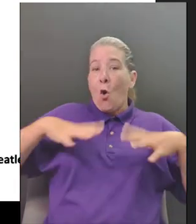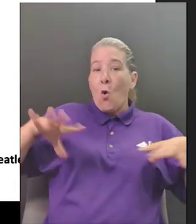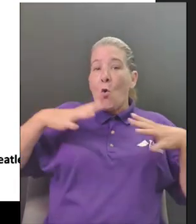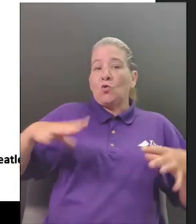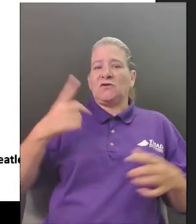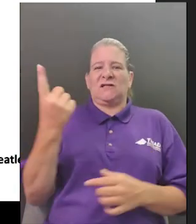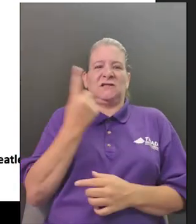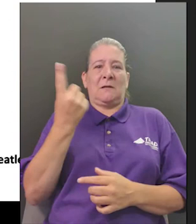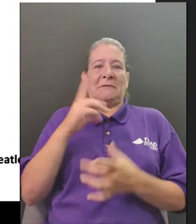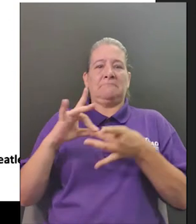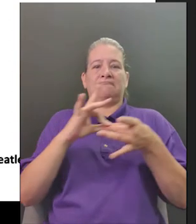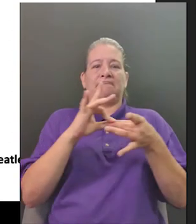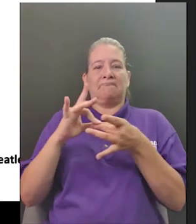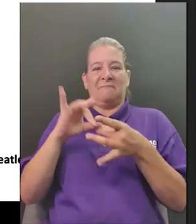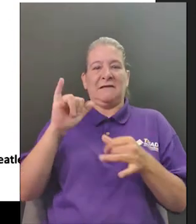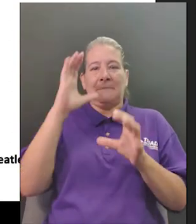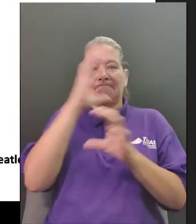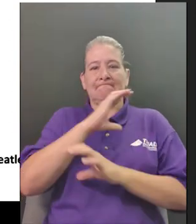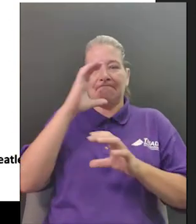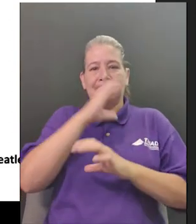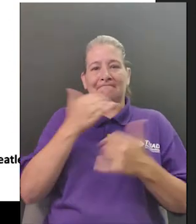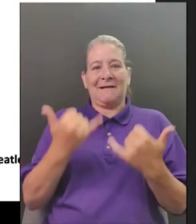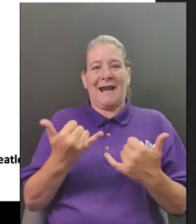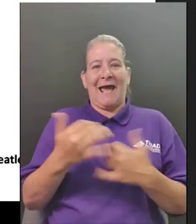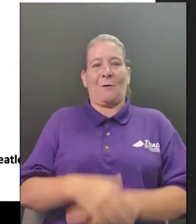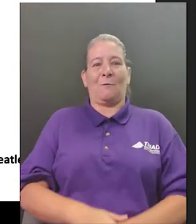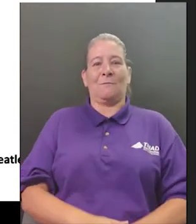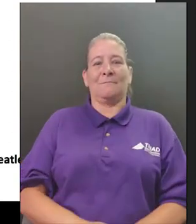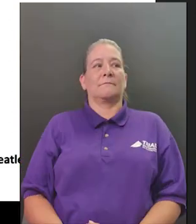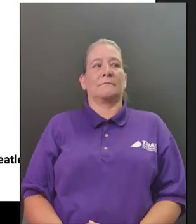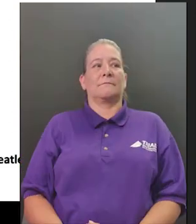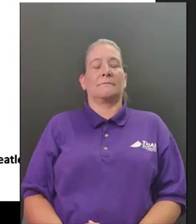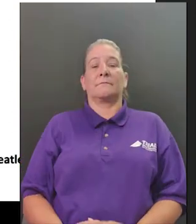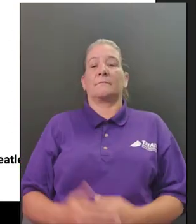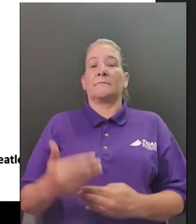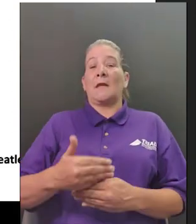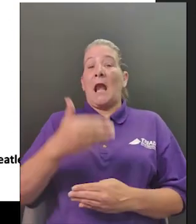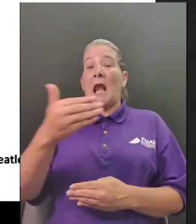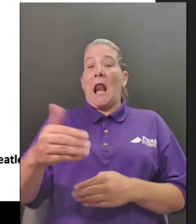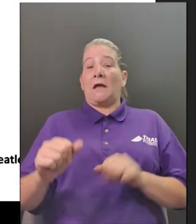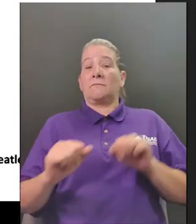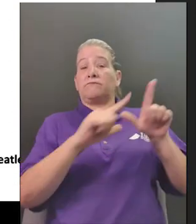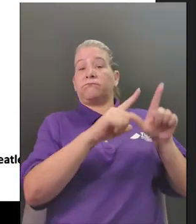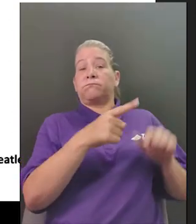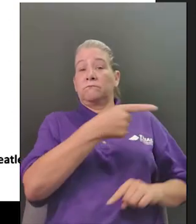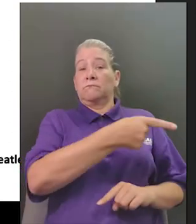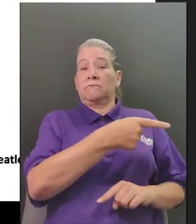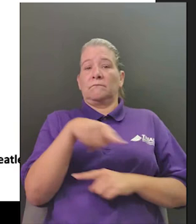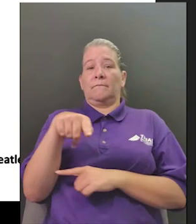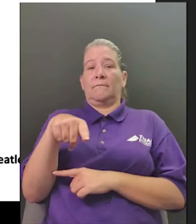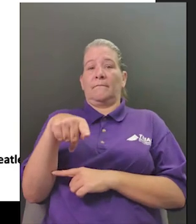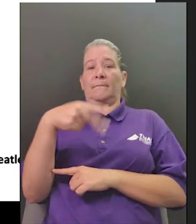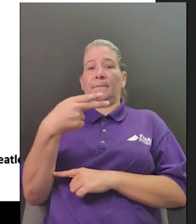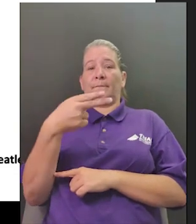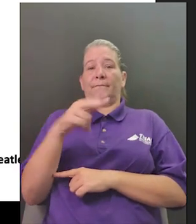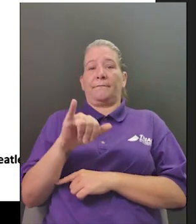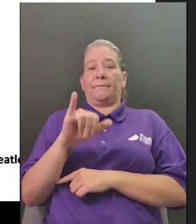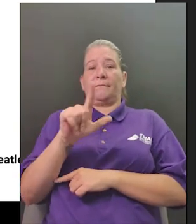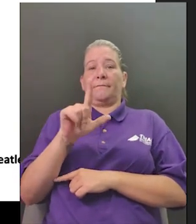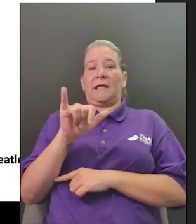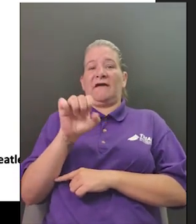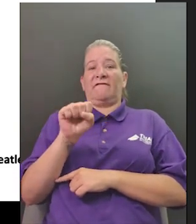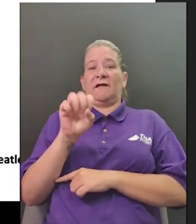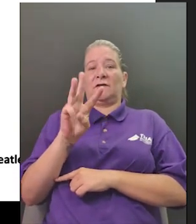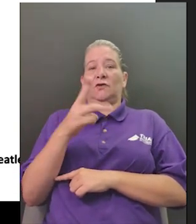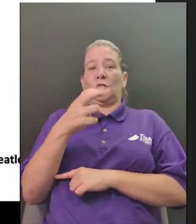her life as an enslaved young woman but she also learned to read and